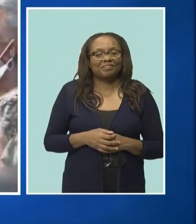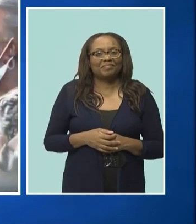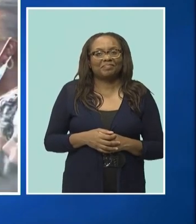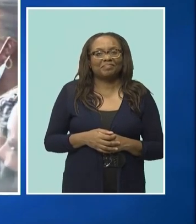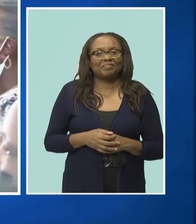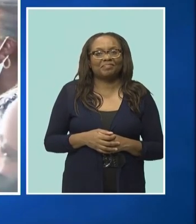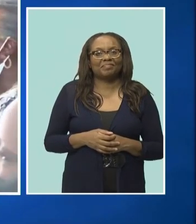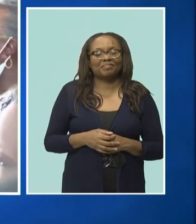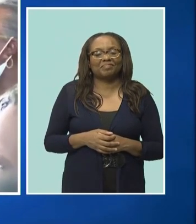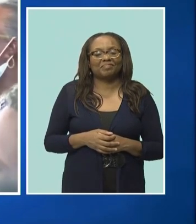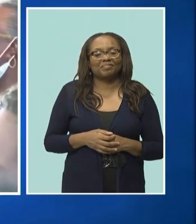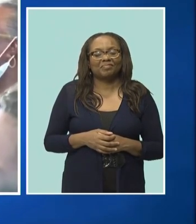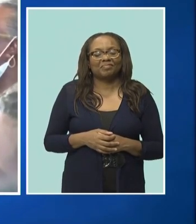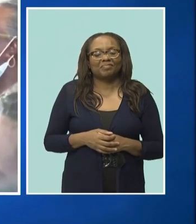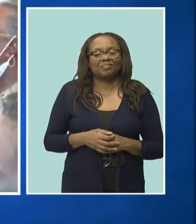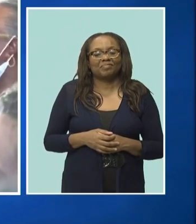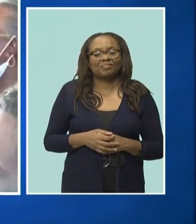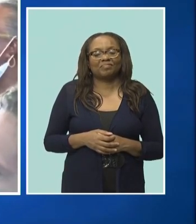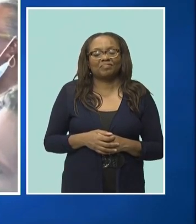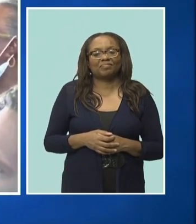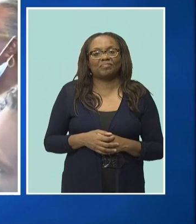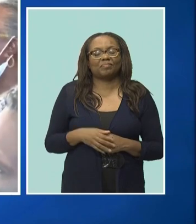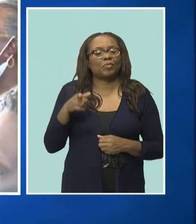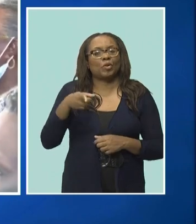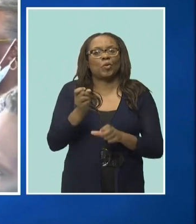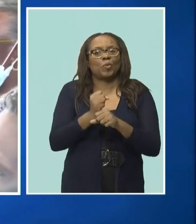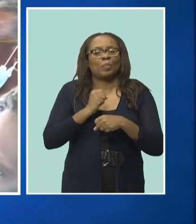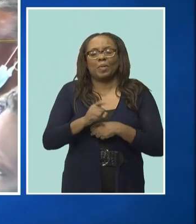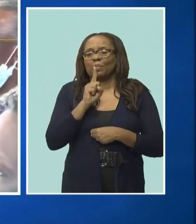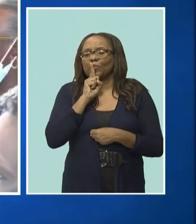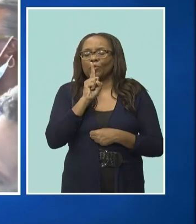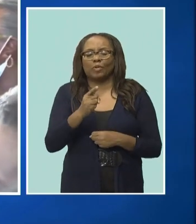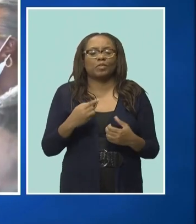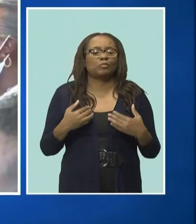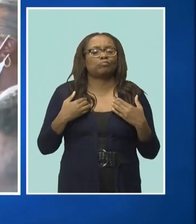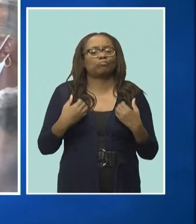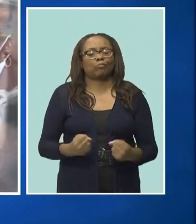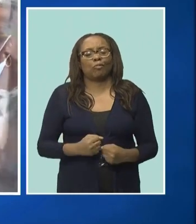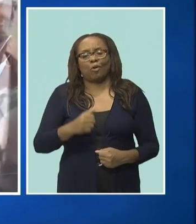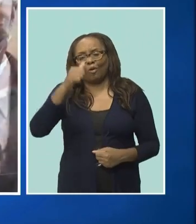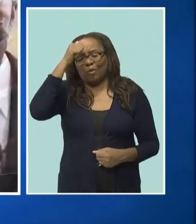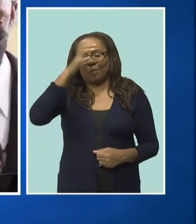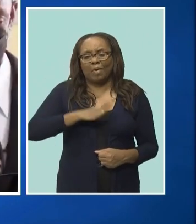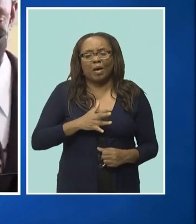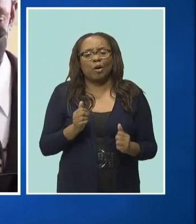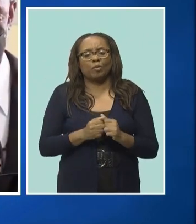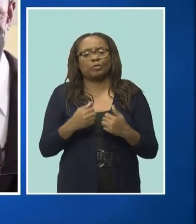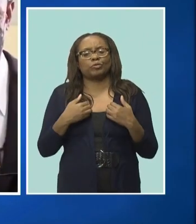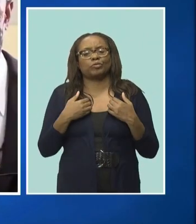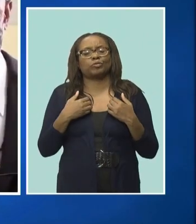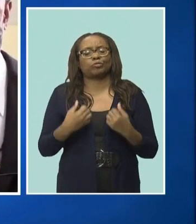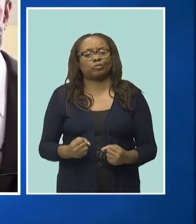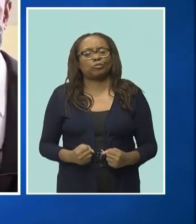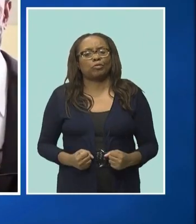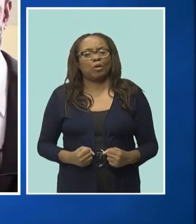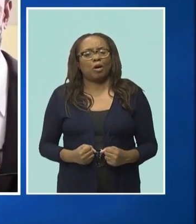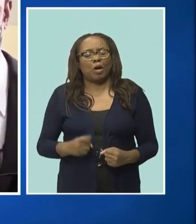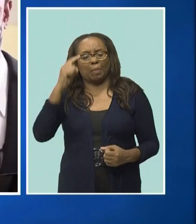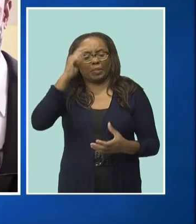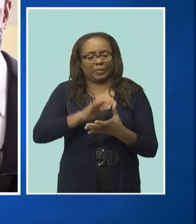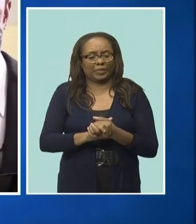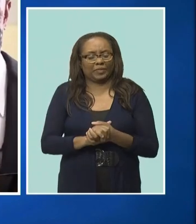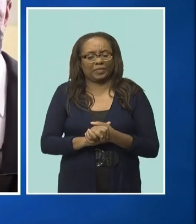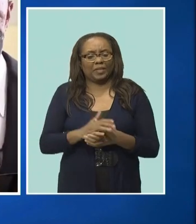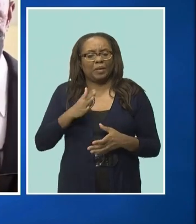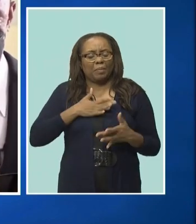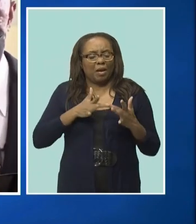You have made me into the strong principal man that I am today. That, there is a void in my heart